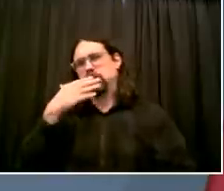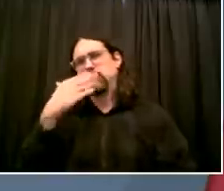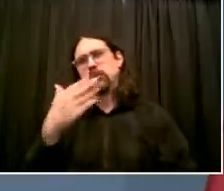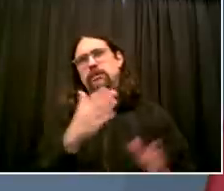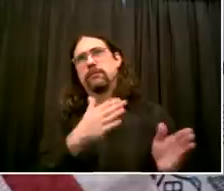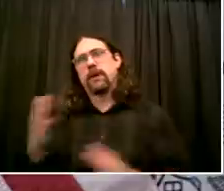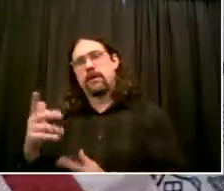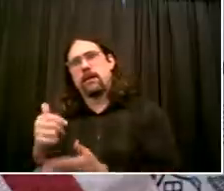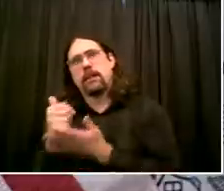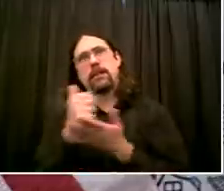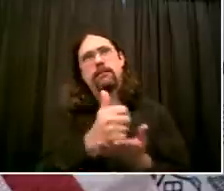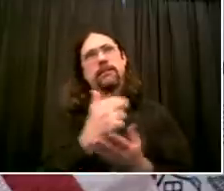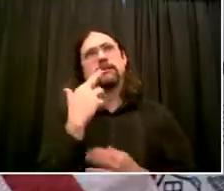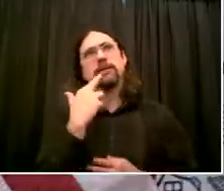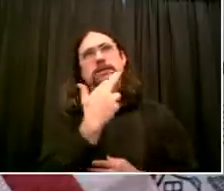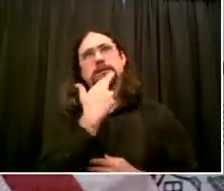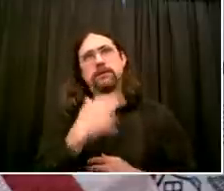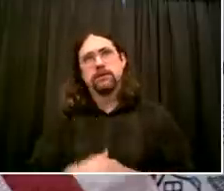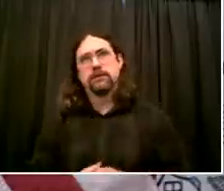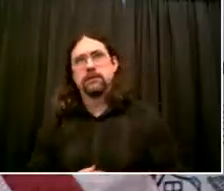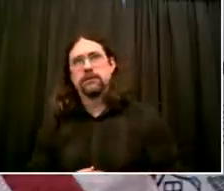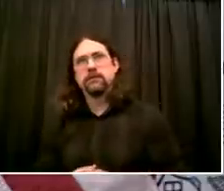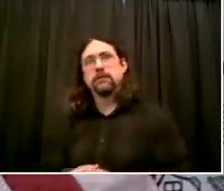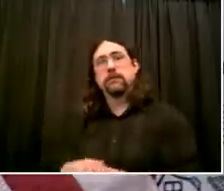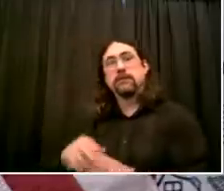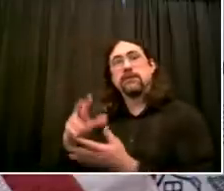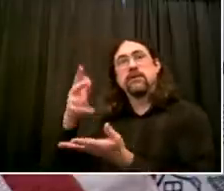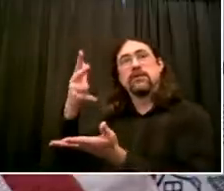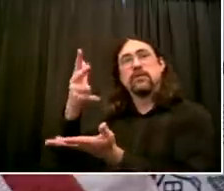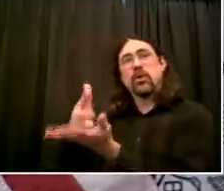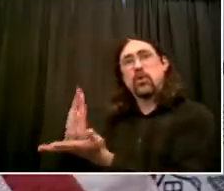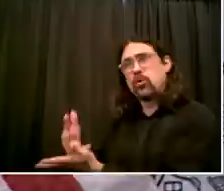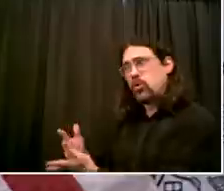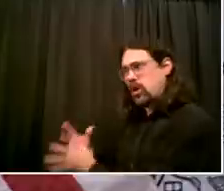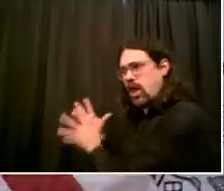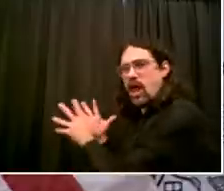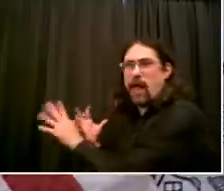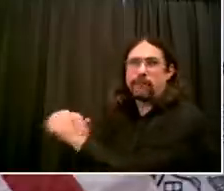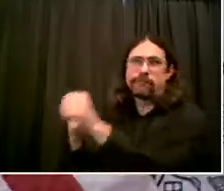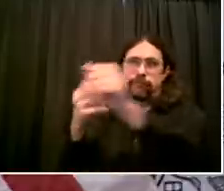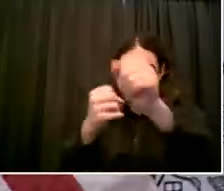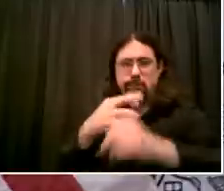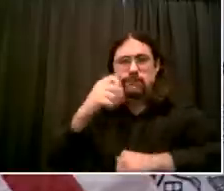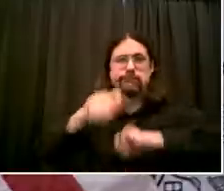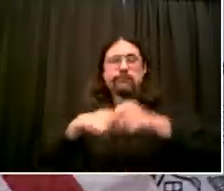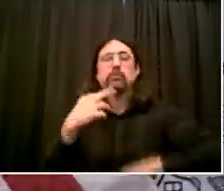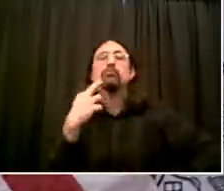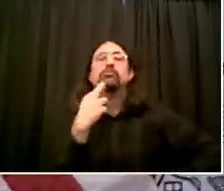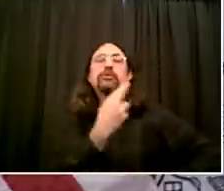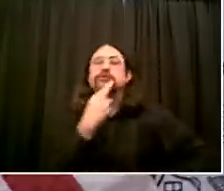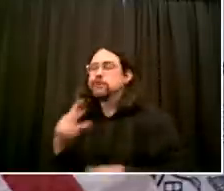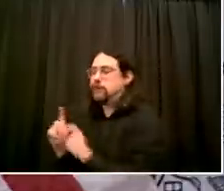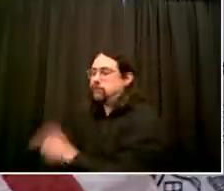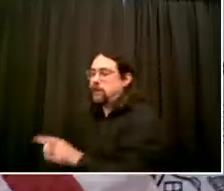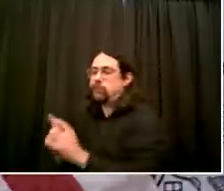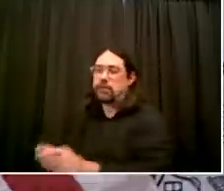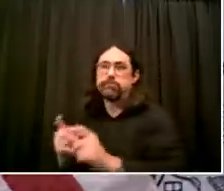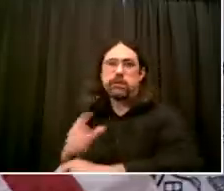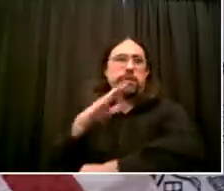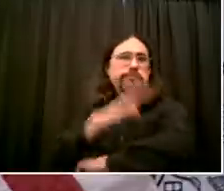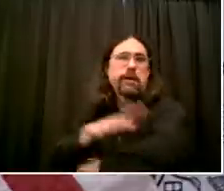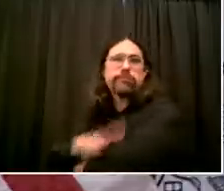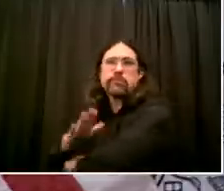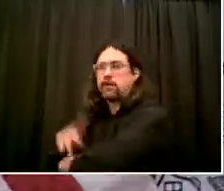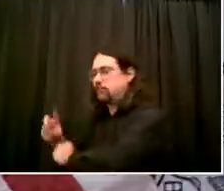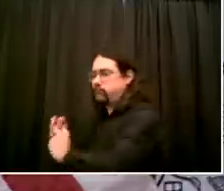Labor Day. And Gersh, I want to ask you a question to see, because you're very knowledgeable in your area. How many parking spaces are there in New York City, Gersh?